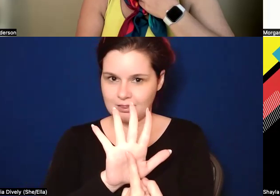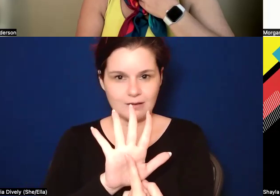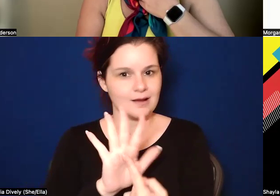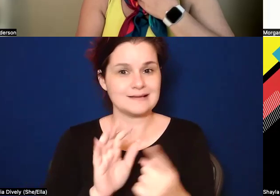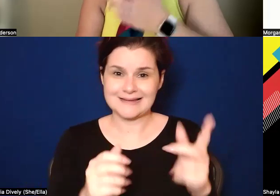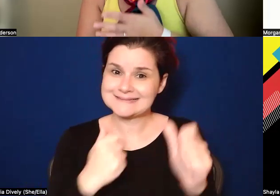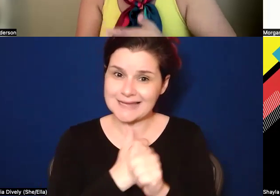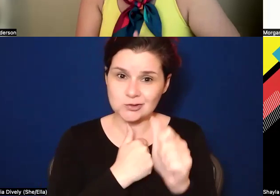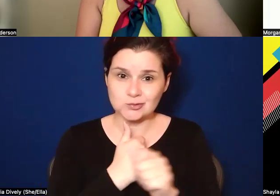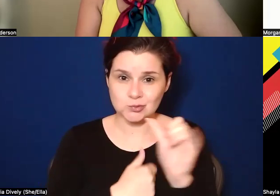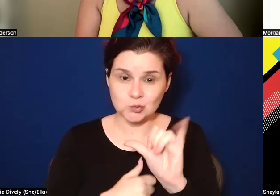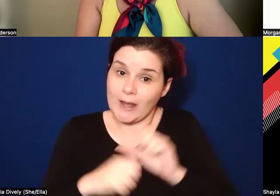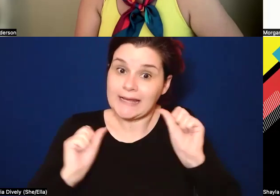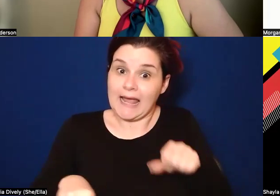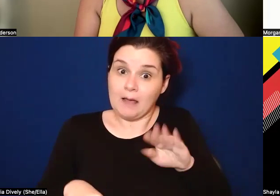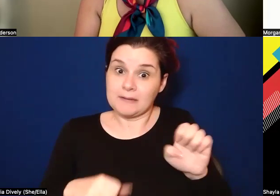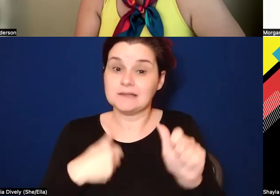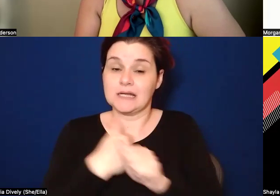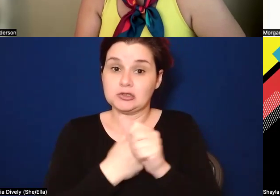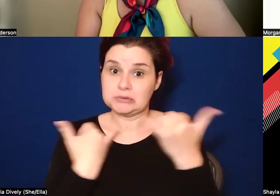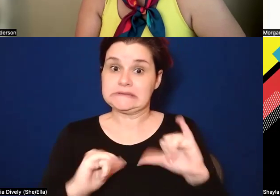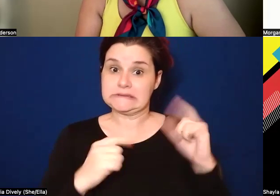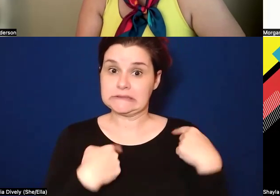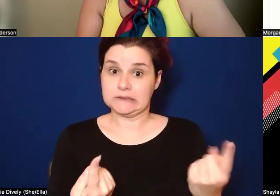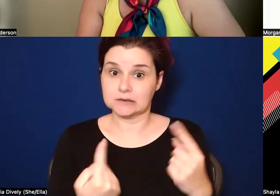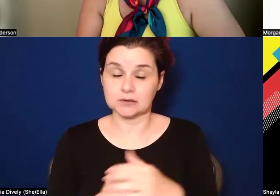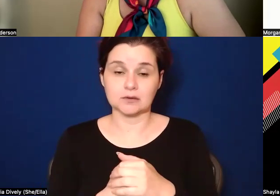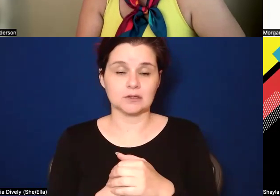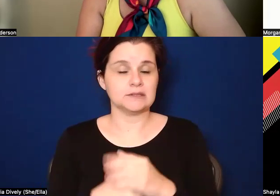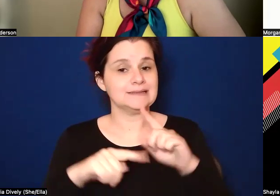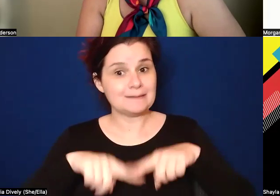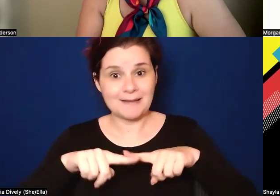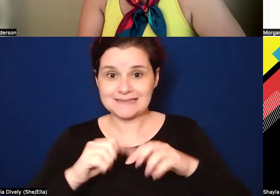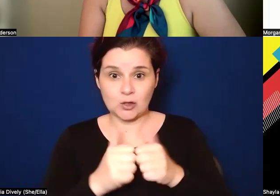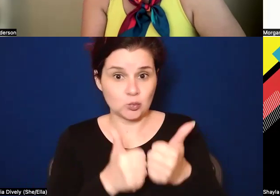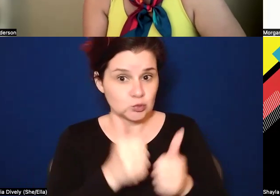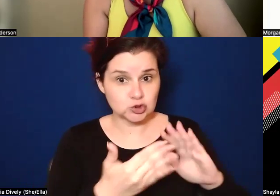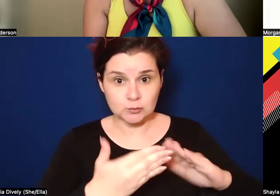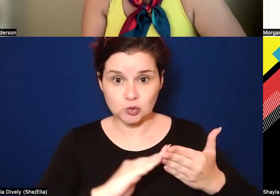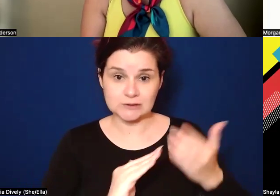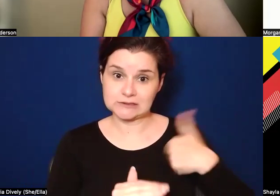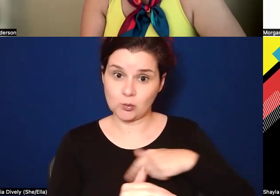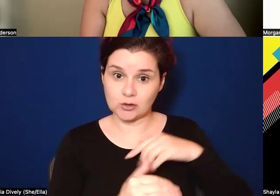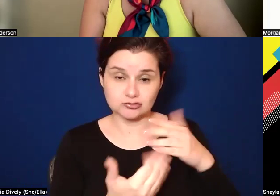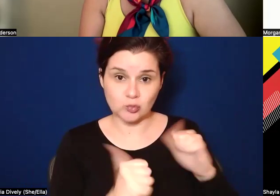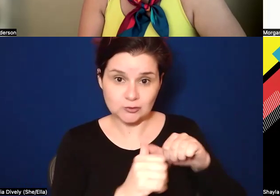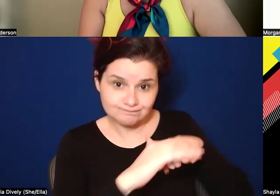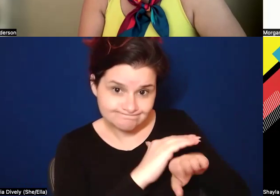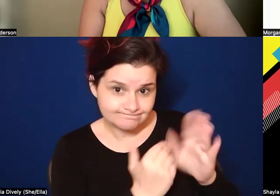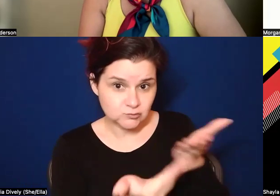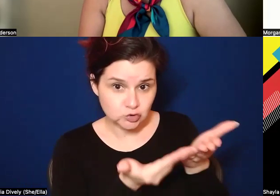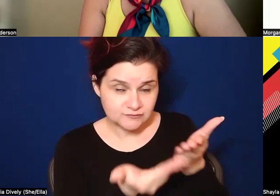very dangerous and still can be dangerous, um, depending on, you know, what communities we're accessing services in.